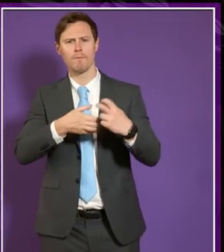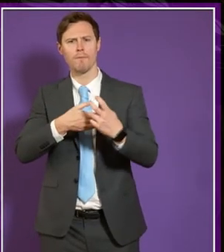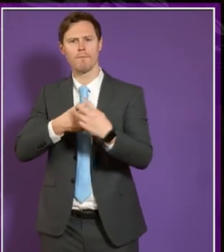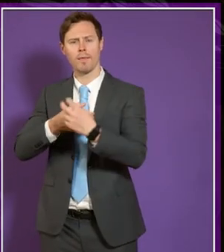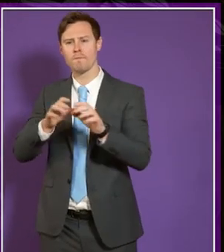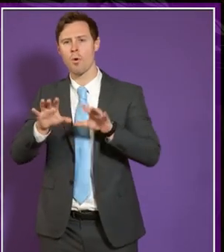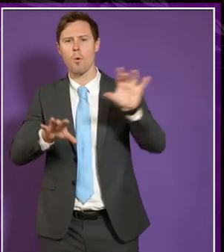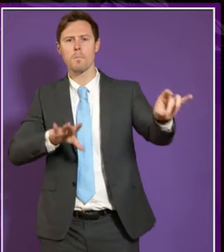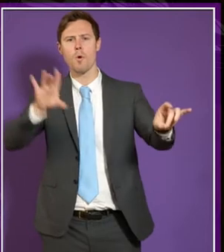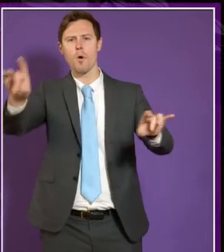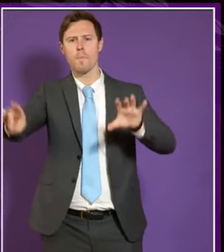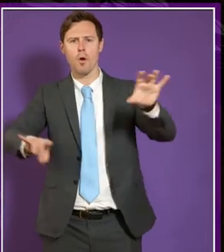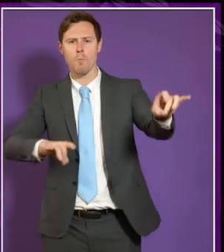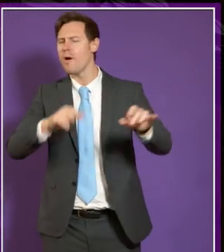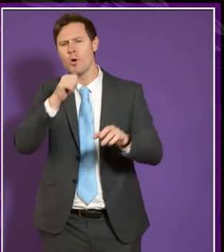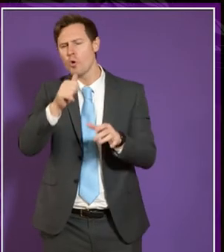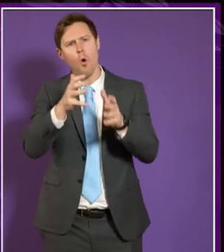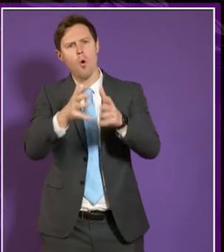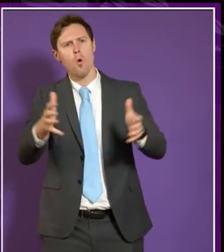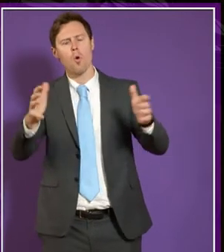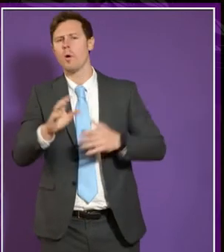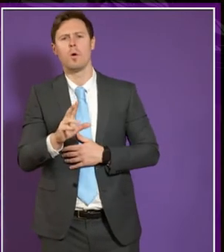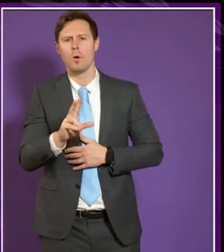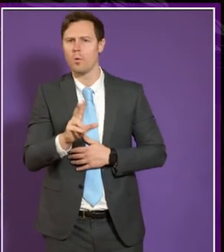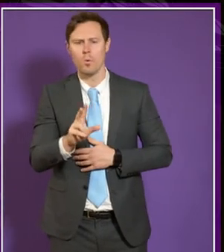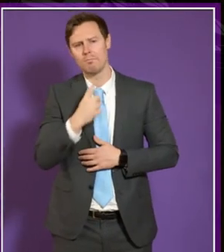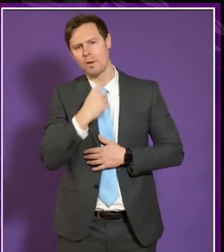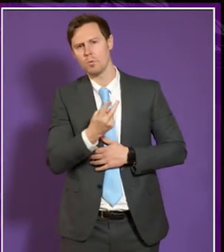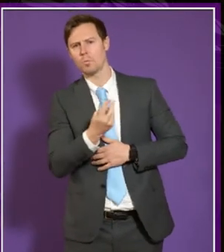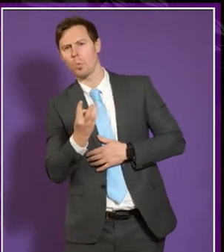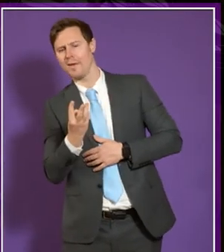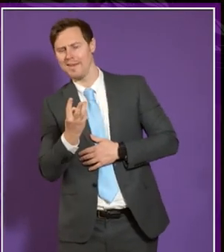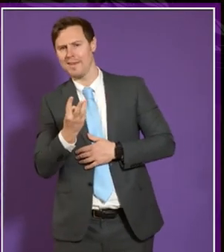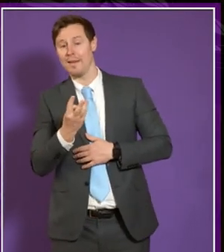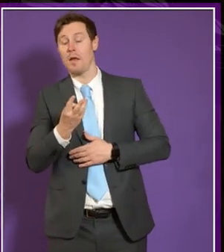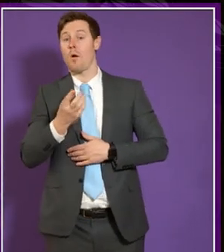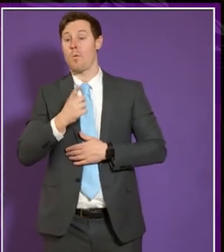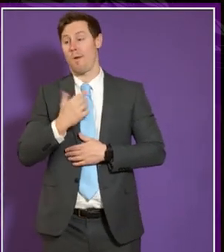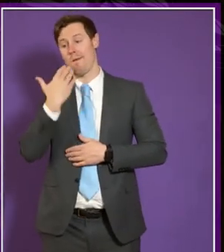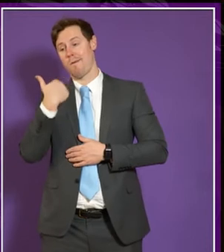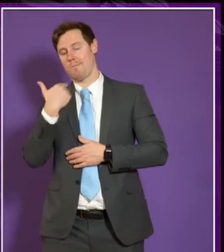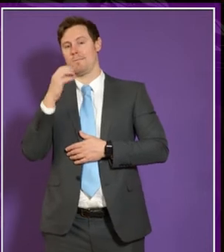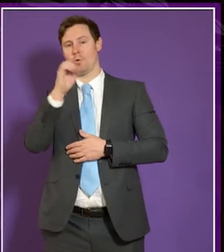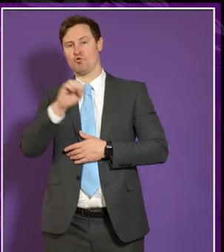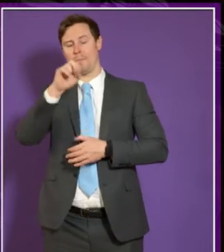and it's not a significant number but you know maybe two or three um as a result already